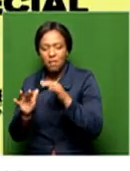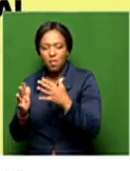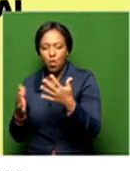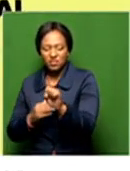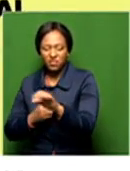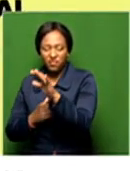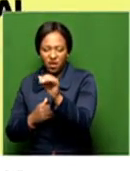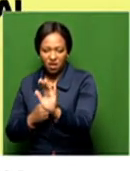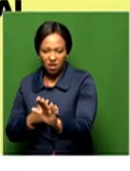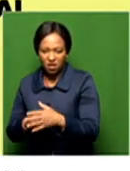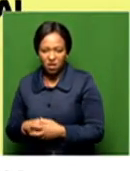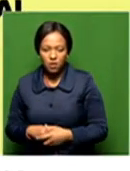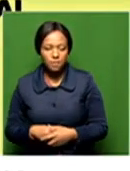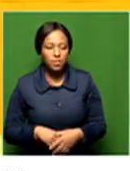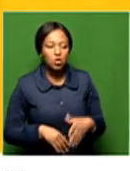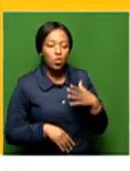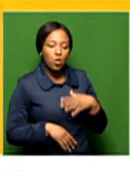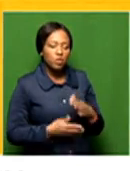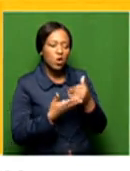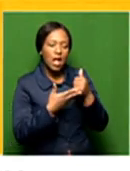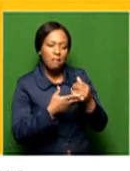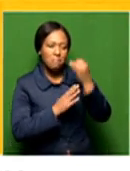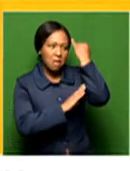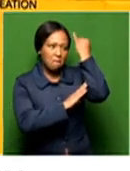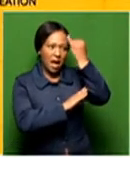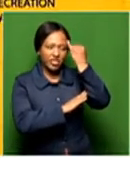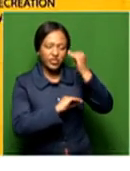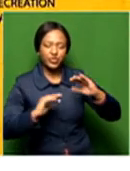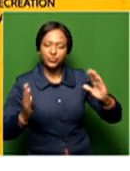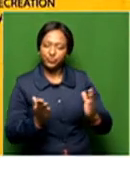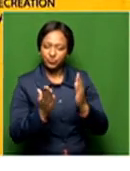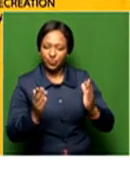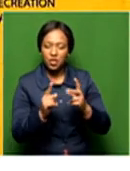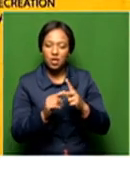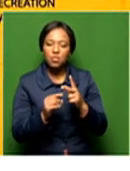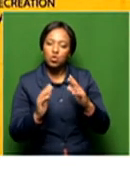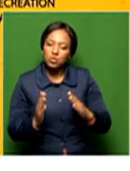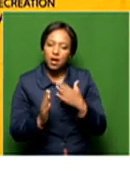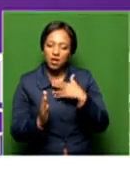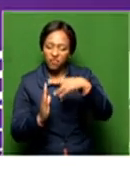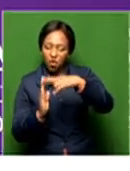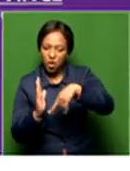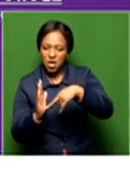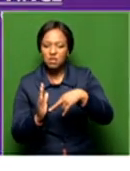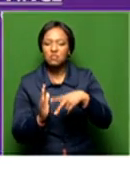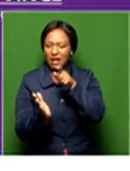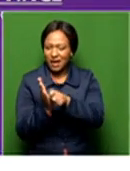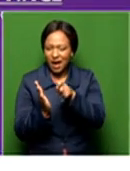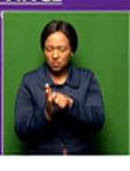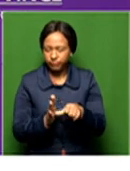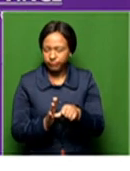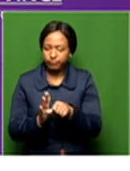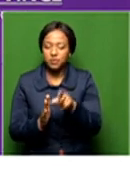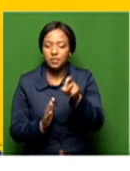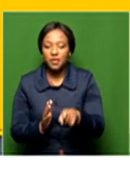We really are hoping to capture their imagination and to inspire them to read, to write, importantly. And we really do hope